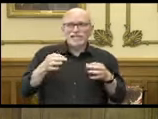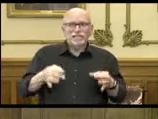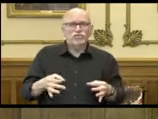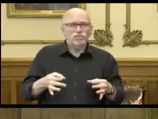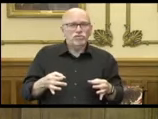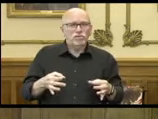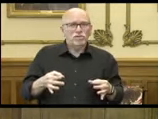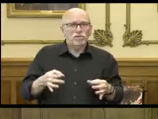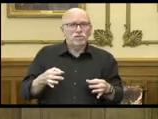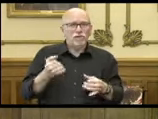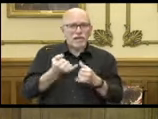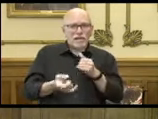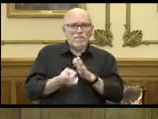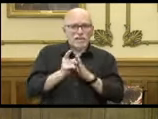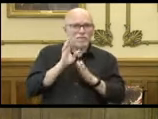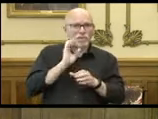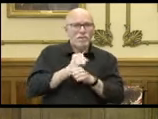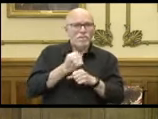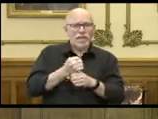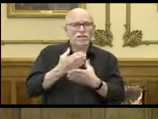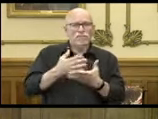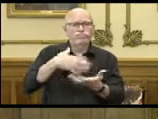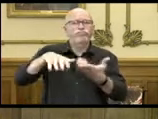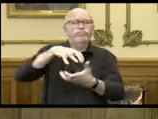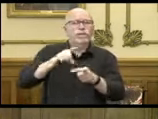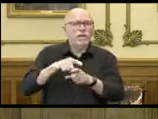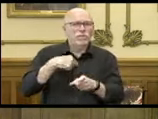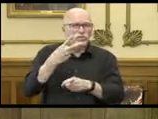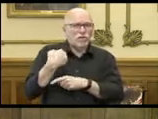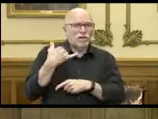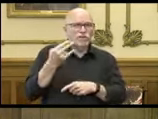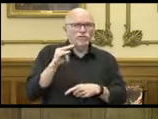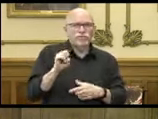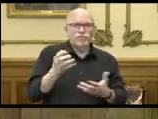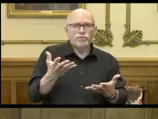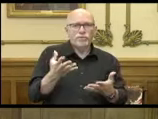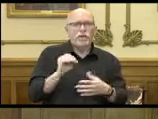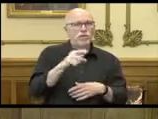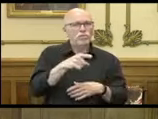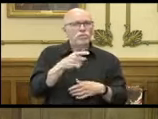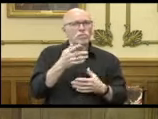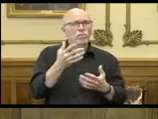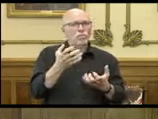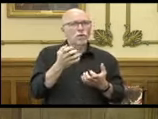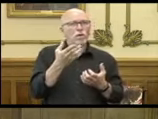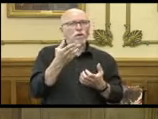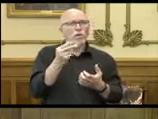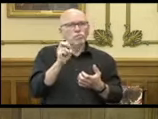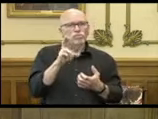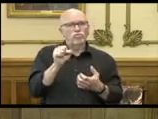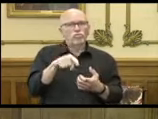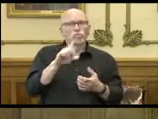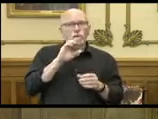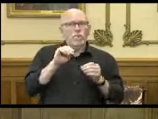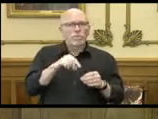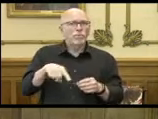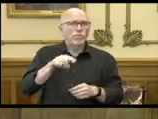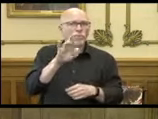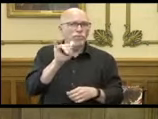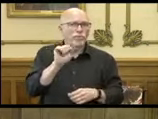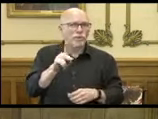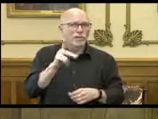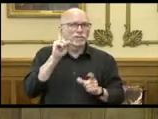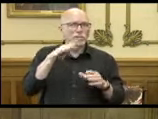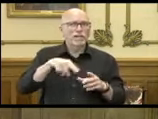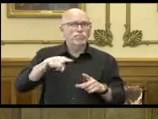at the last minute create some of the chaos that we saw in June? And aren't you putting Hoosiers at risk, expecting